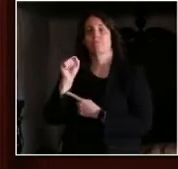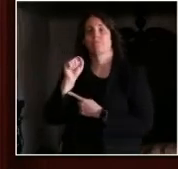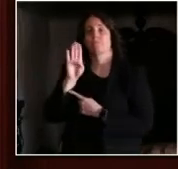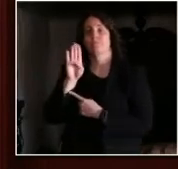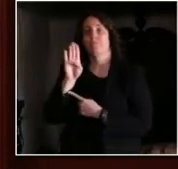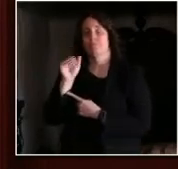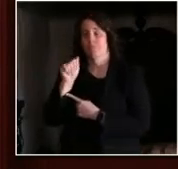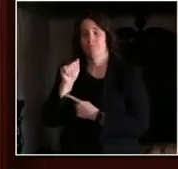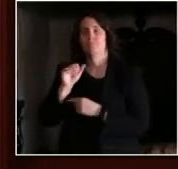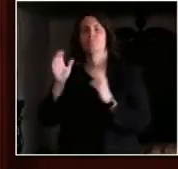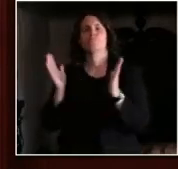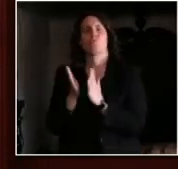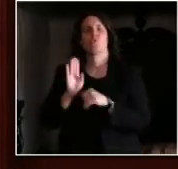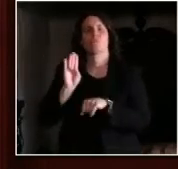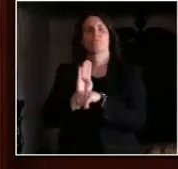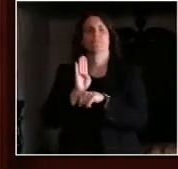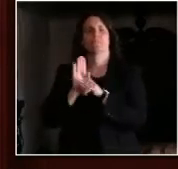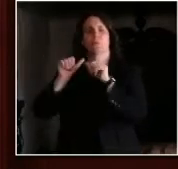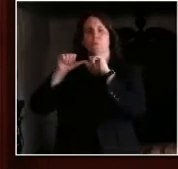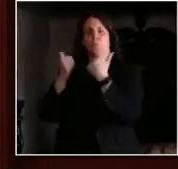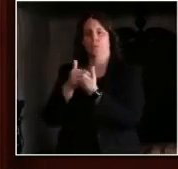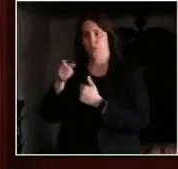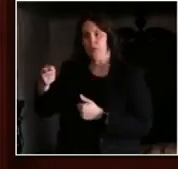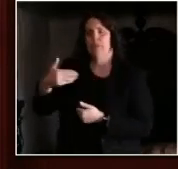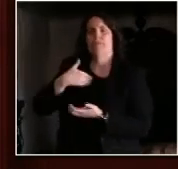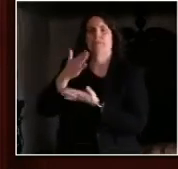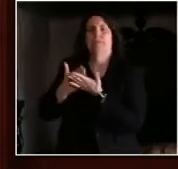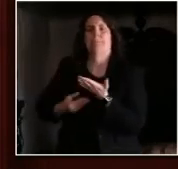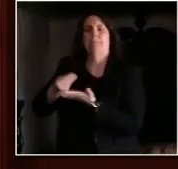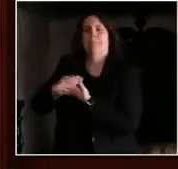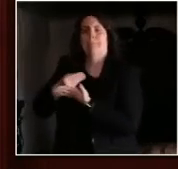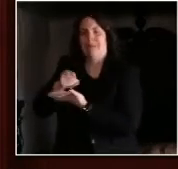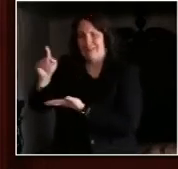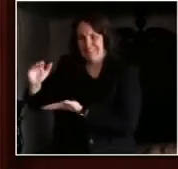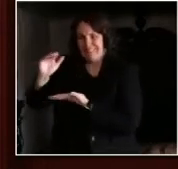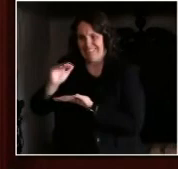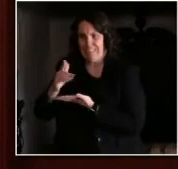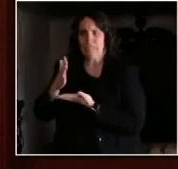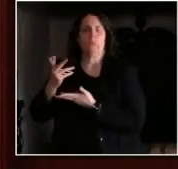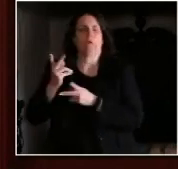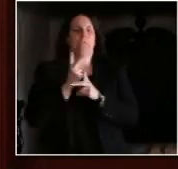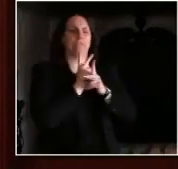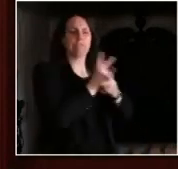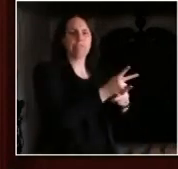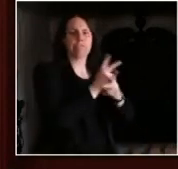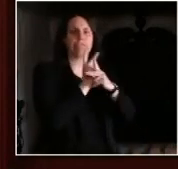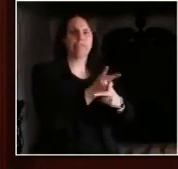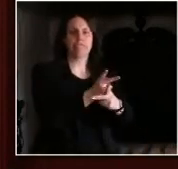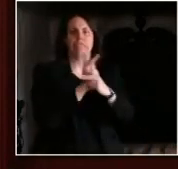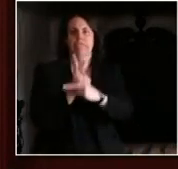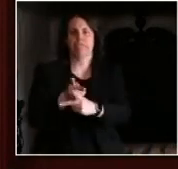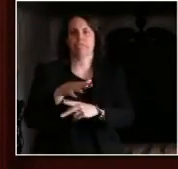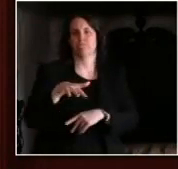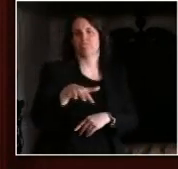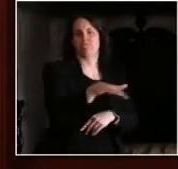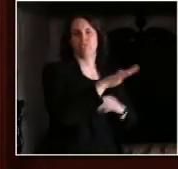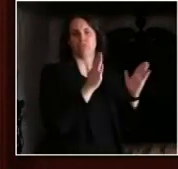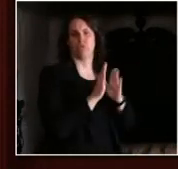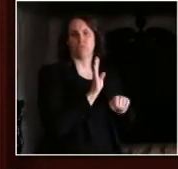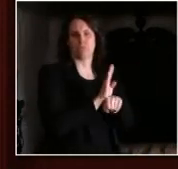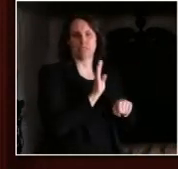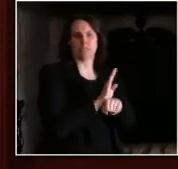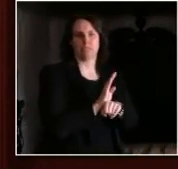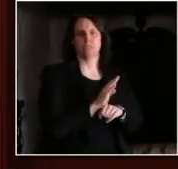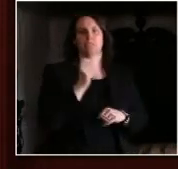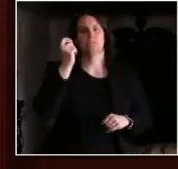billion. And payments of these loans should begin to arrive within 10 days of approval. Now, we've heard today the news that the applications